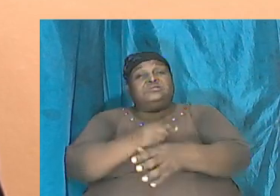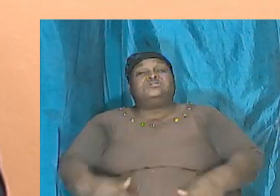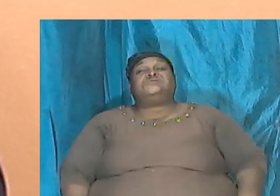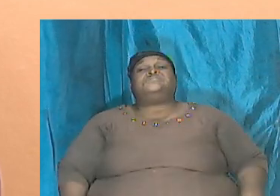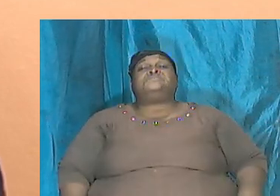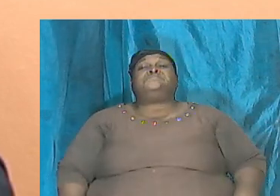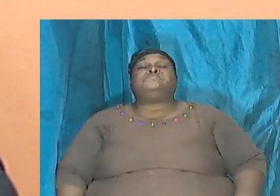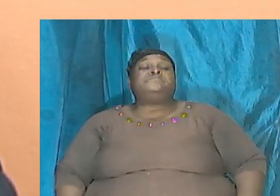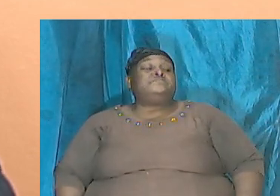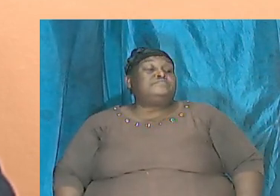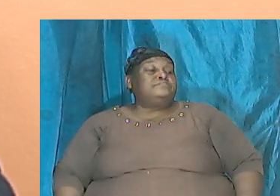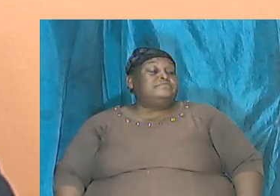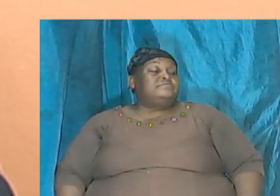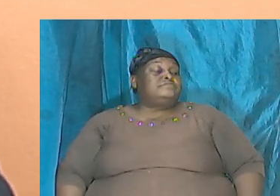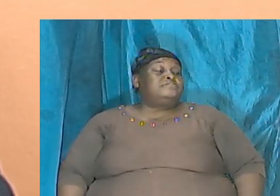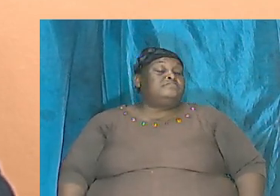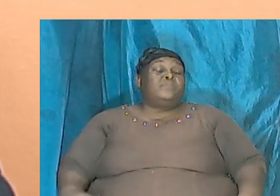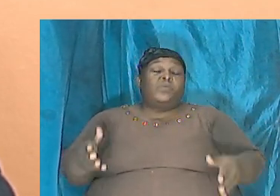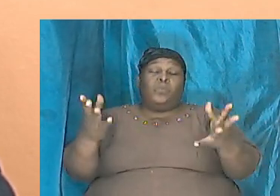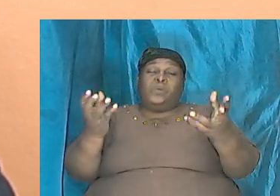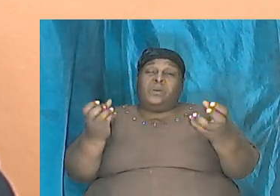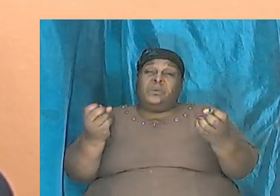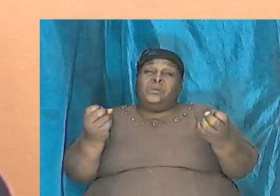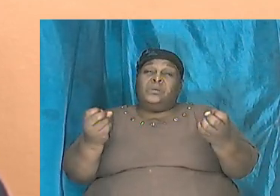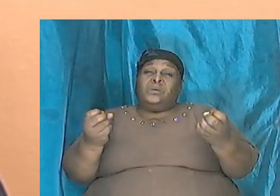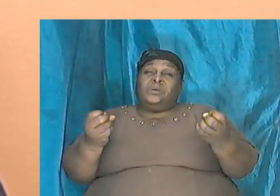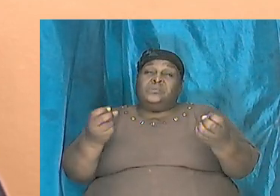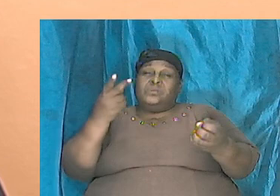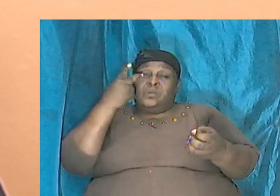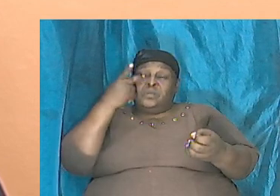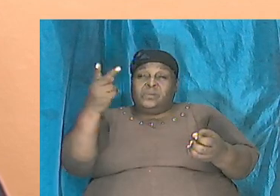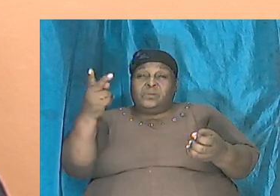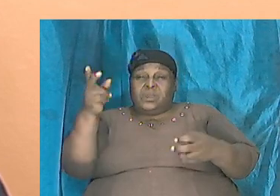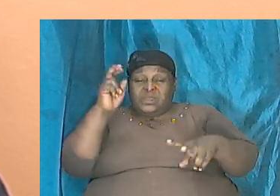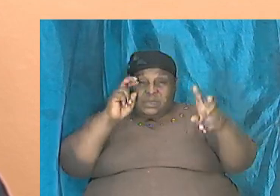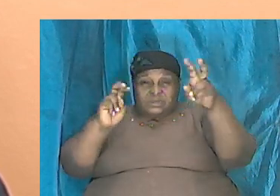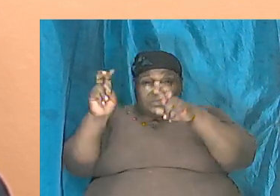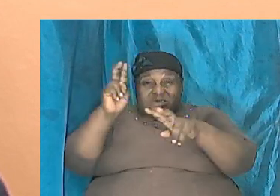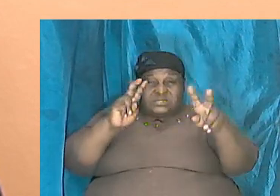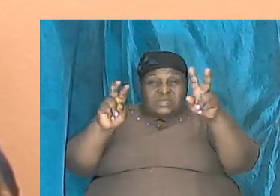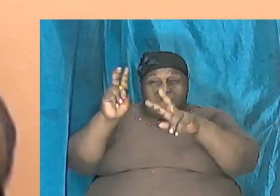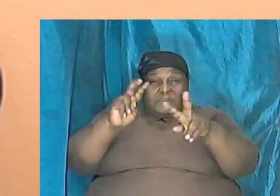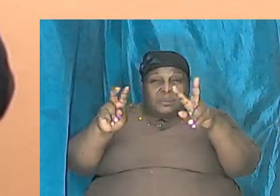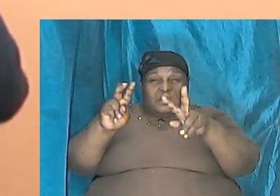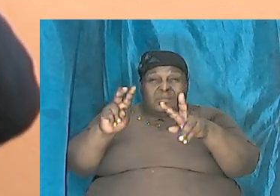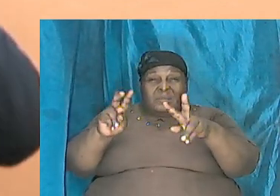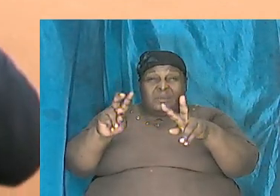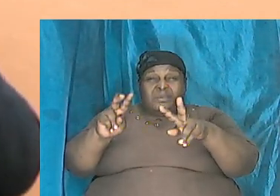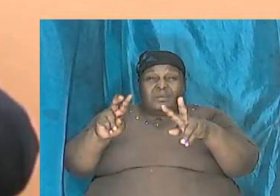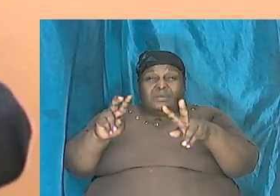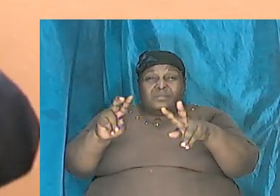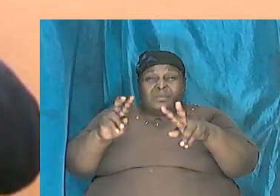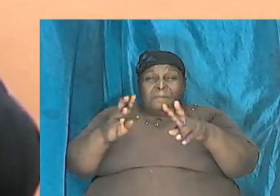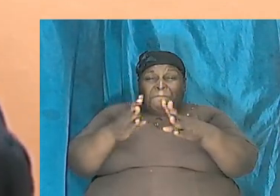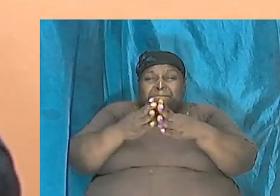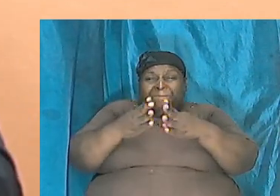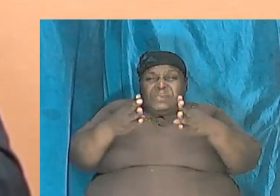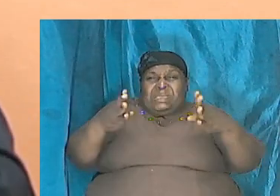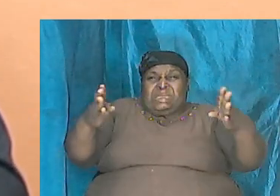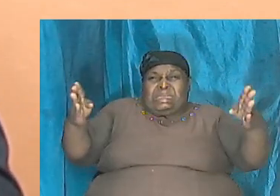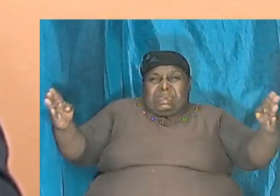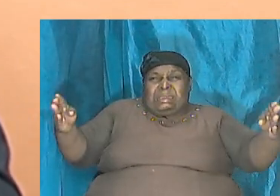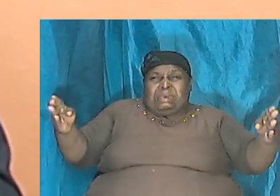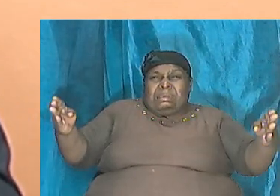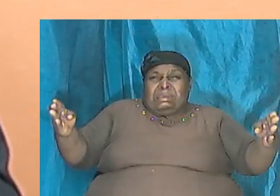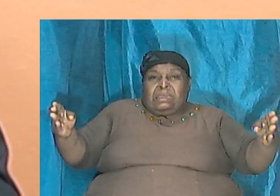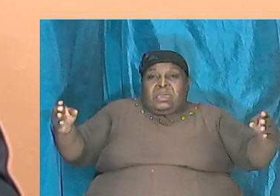a few slides because I want us to examine this whole thing about dinosaurs it is the big thing